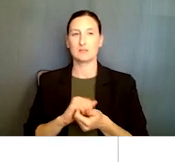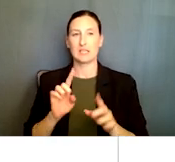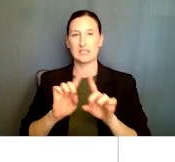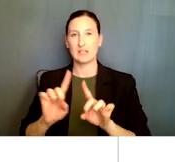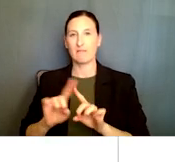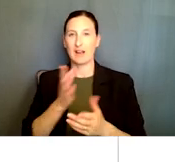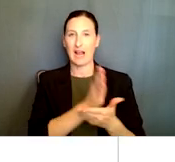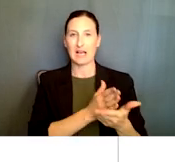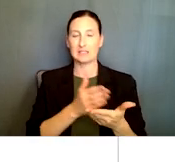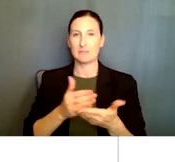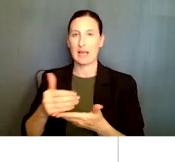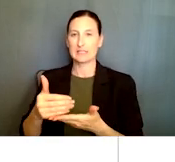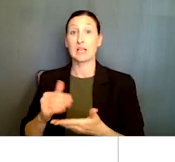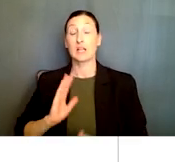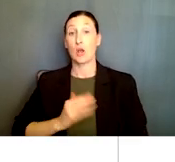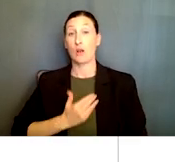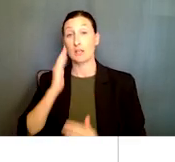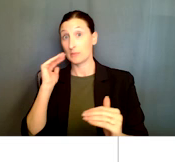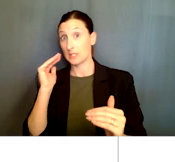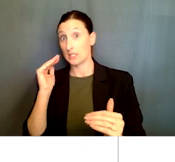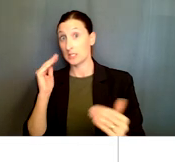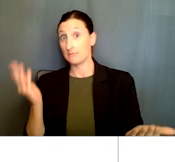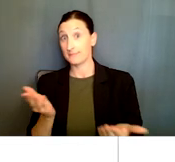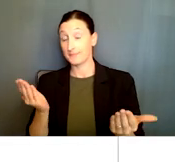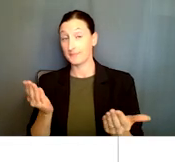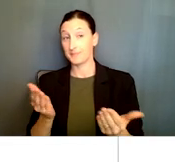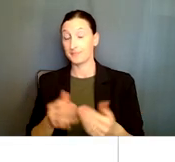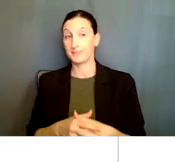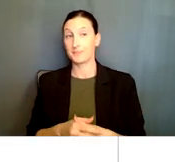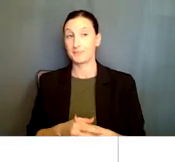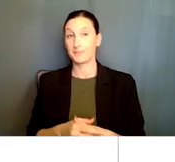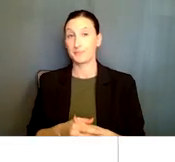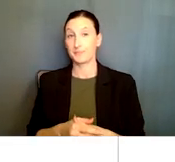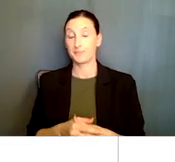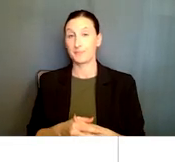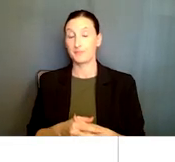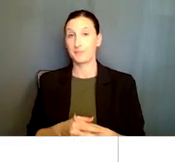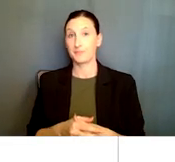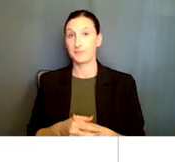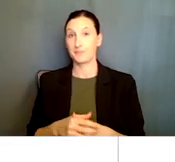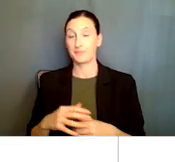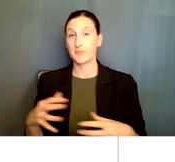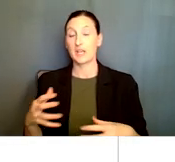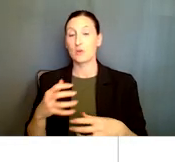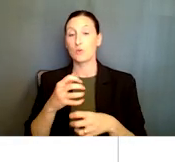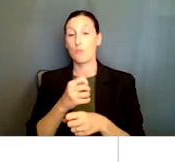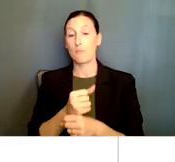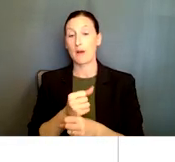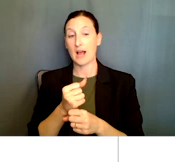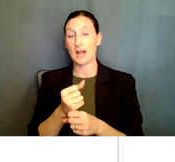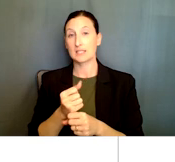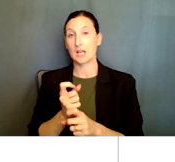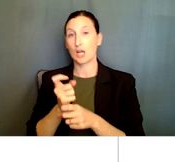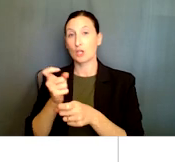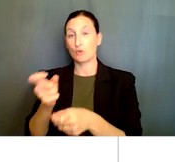And the expectation here is that the combined contribution would be larger than the sum of individual